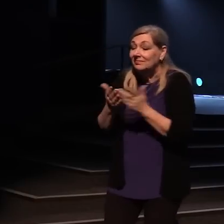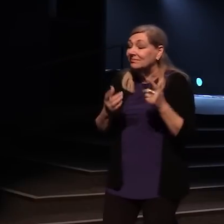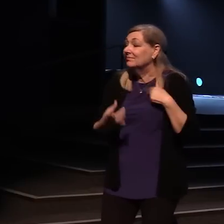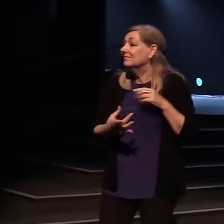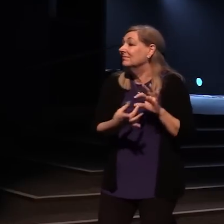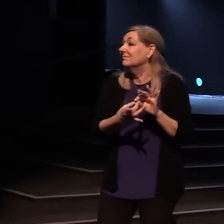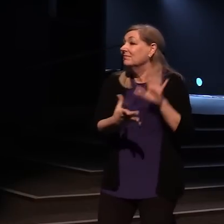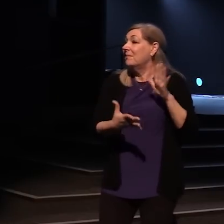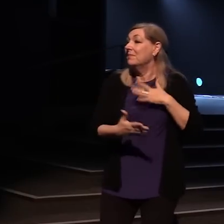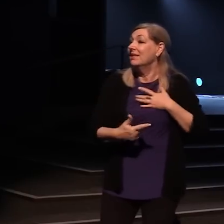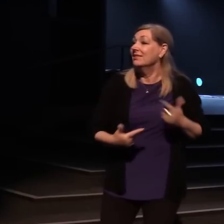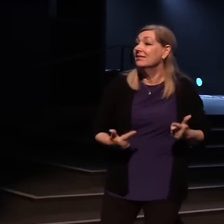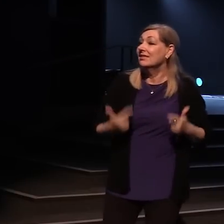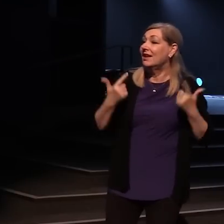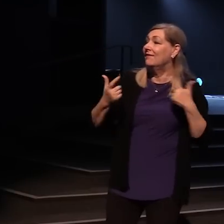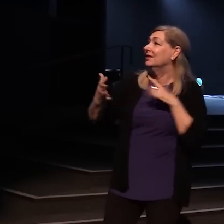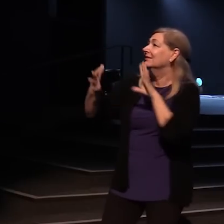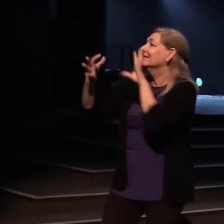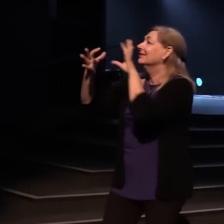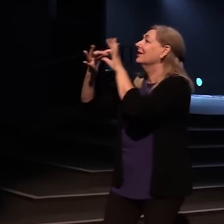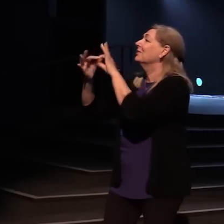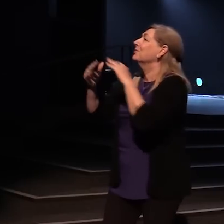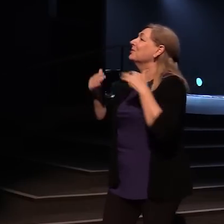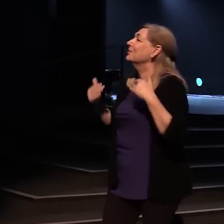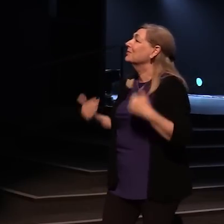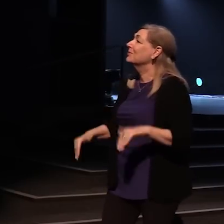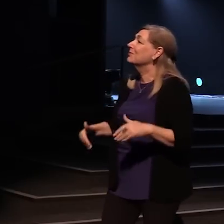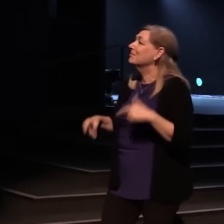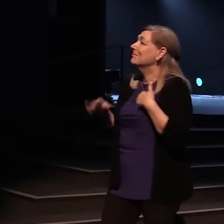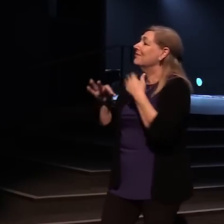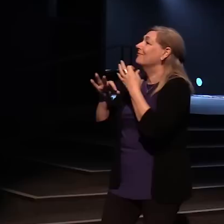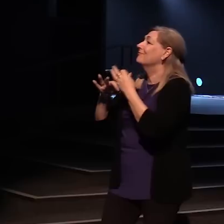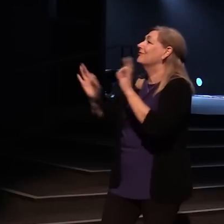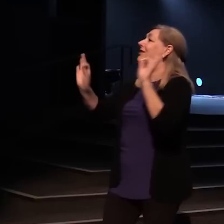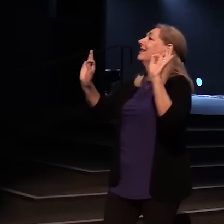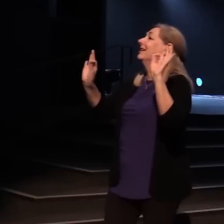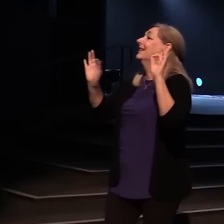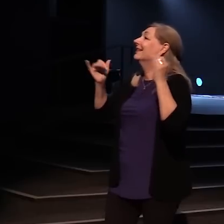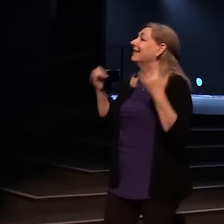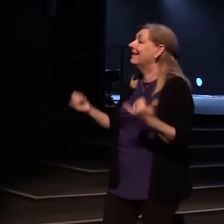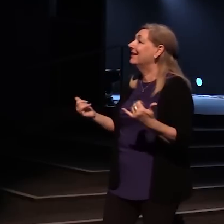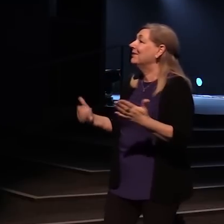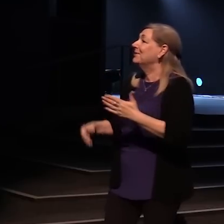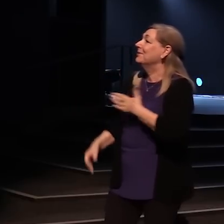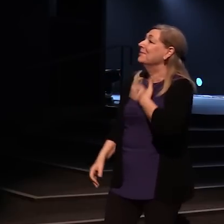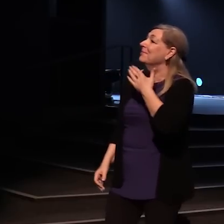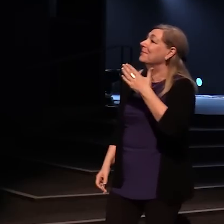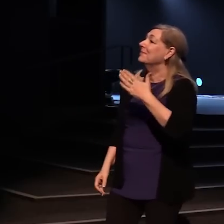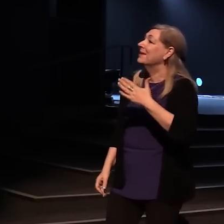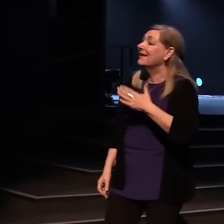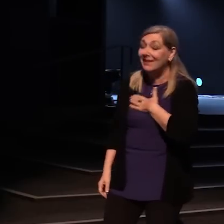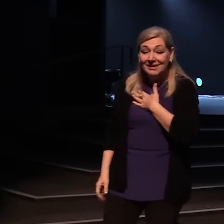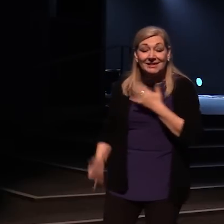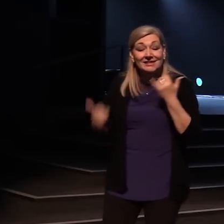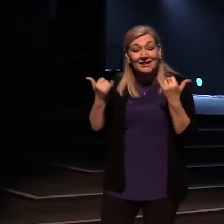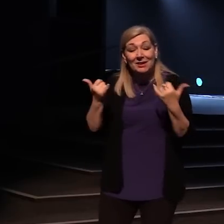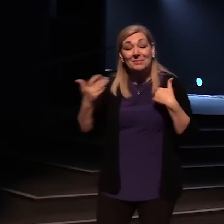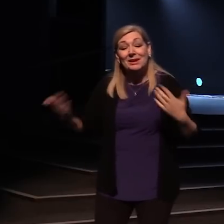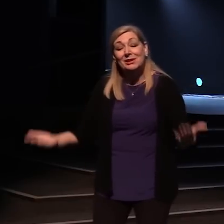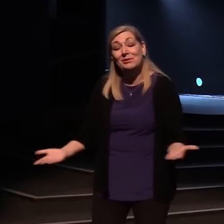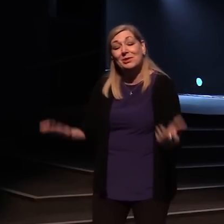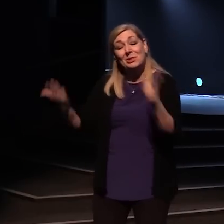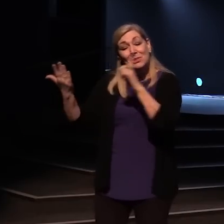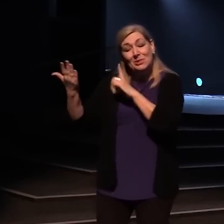go, I find love I'll ever need So here I am,